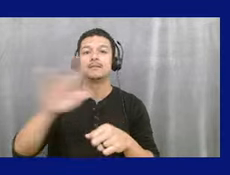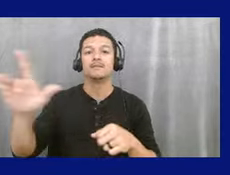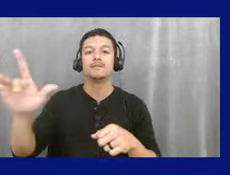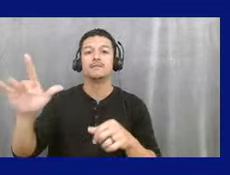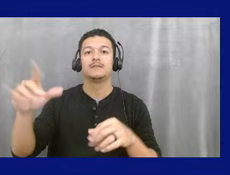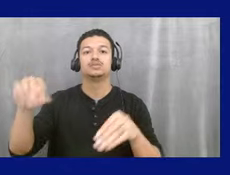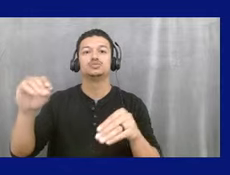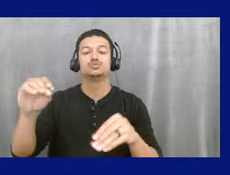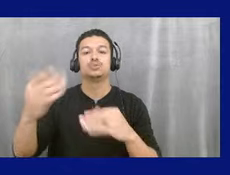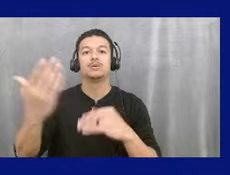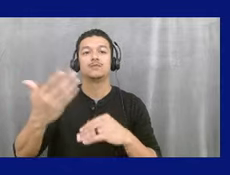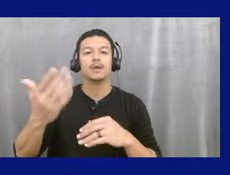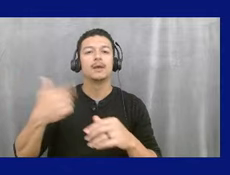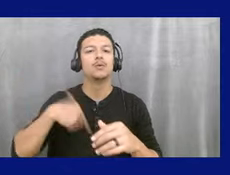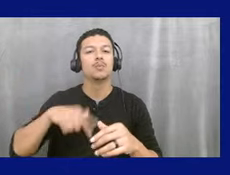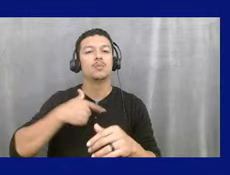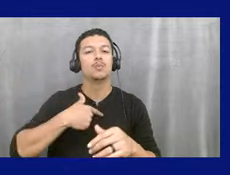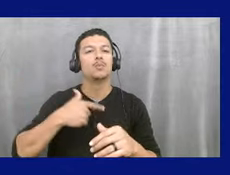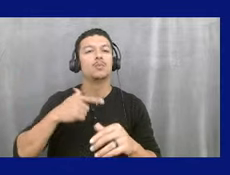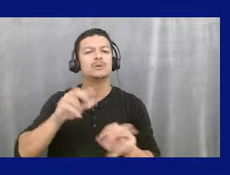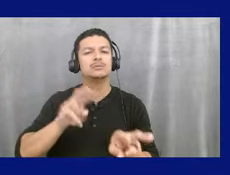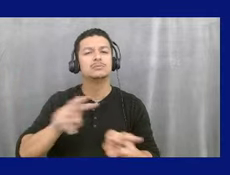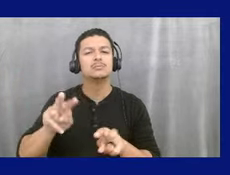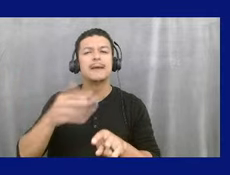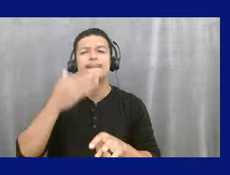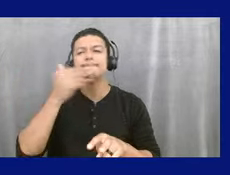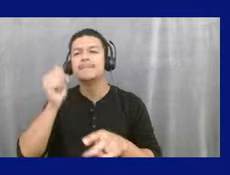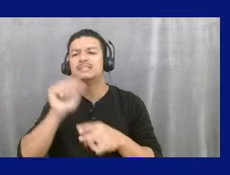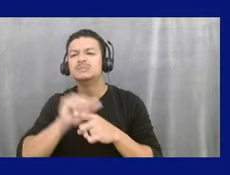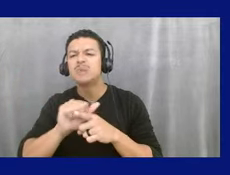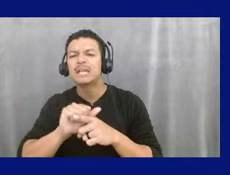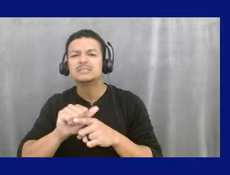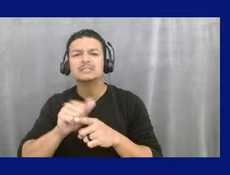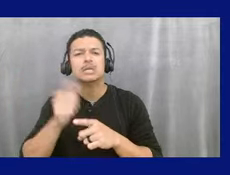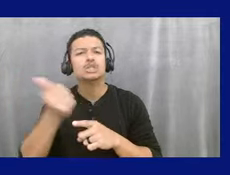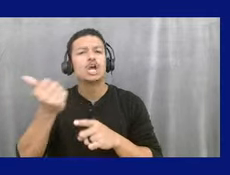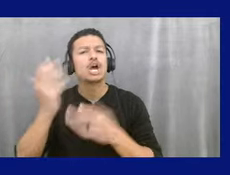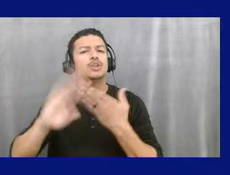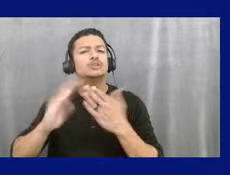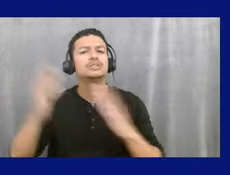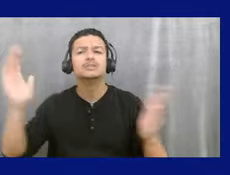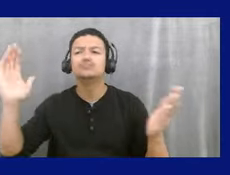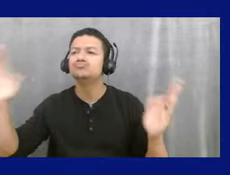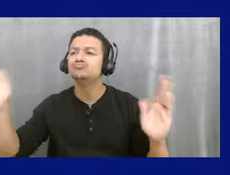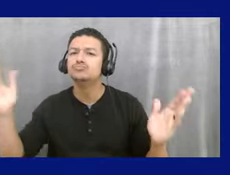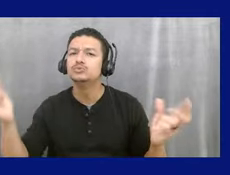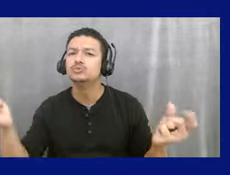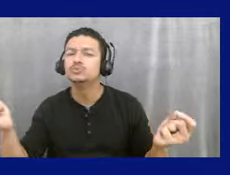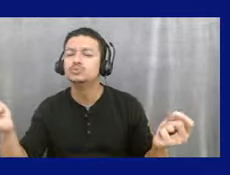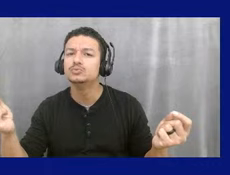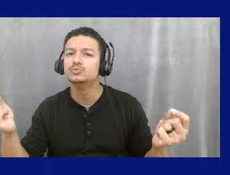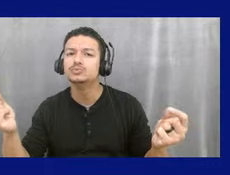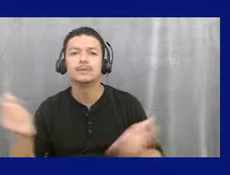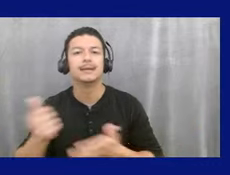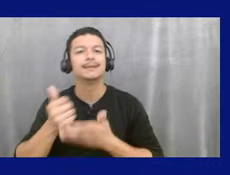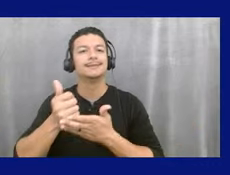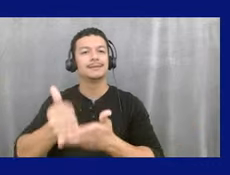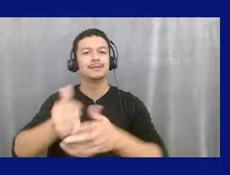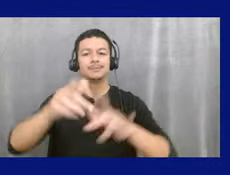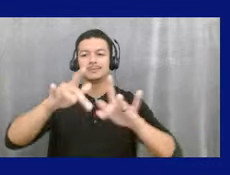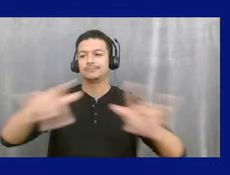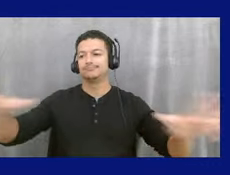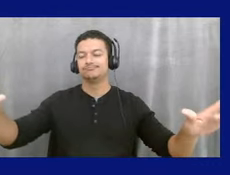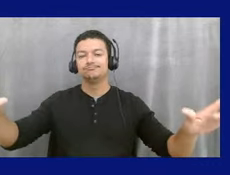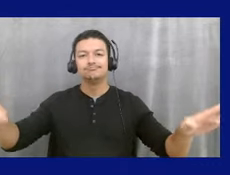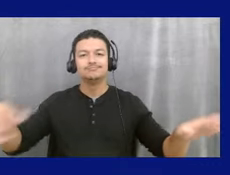We've been looking in, you know, at some best practices, what other cities are doing, um, to really help those, those blighted areas, um, where a small